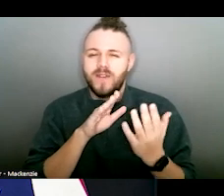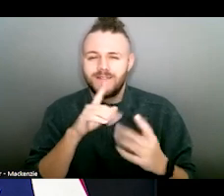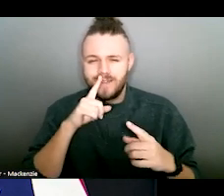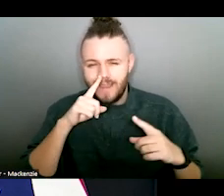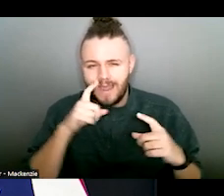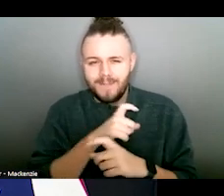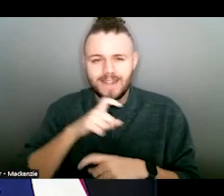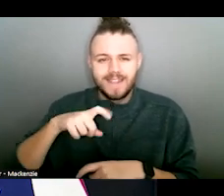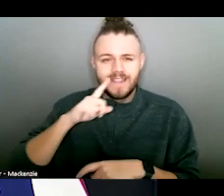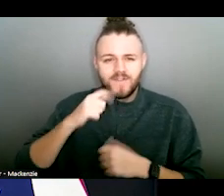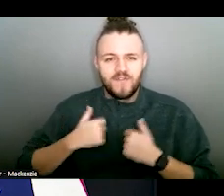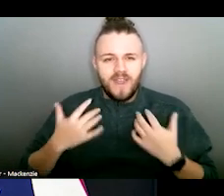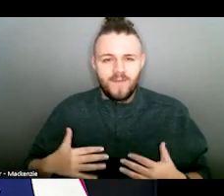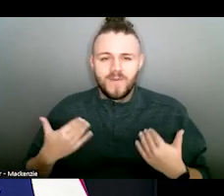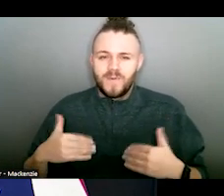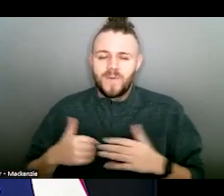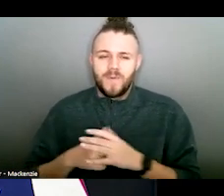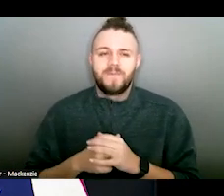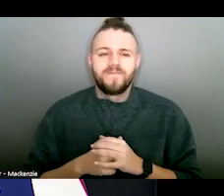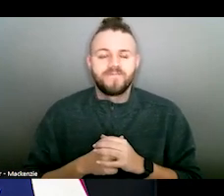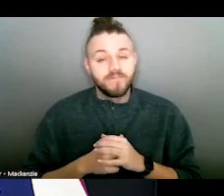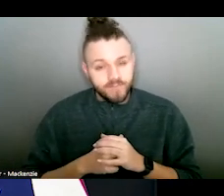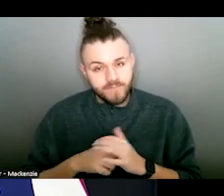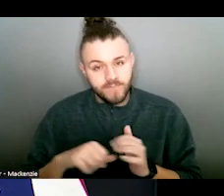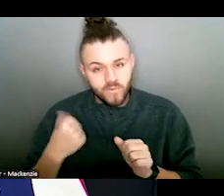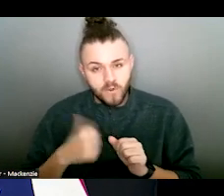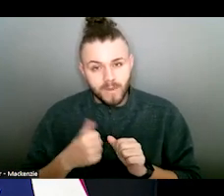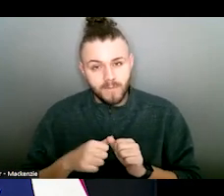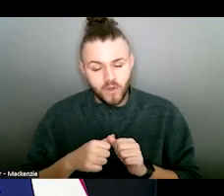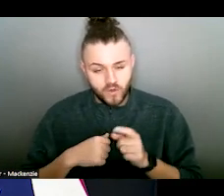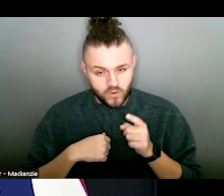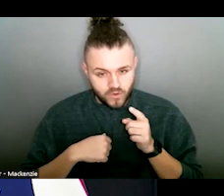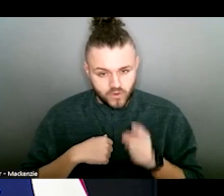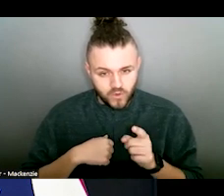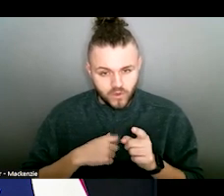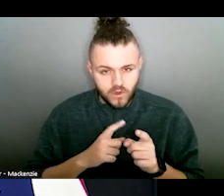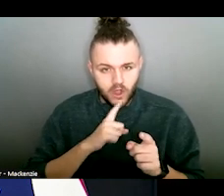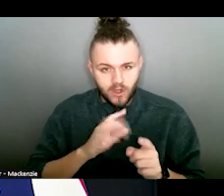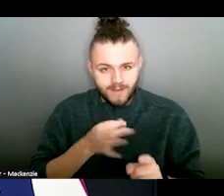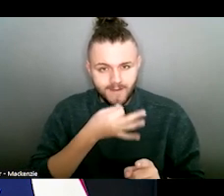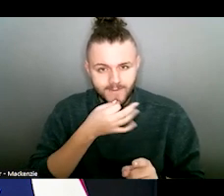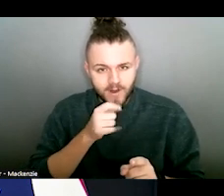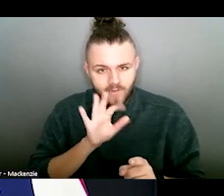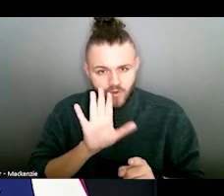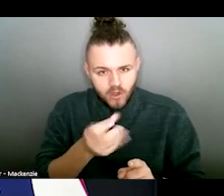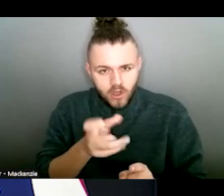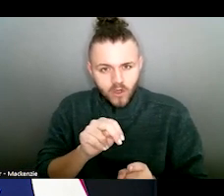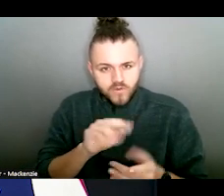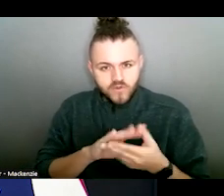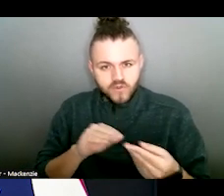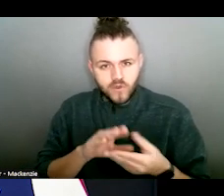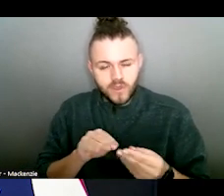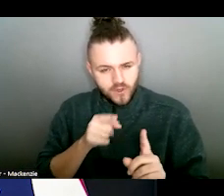better address the complex needs of survivors. Always remember, you are the experts of your